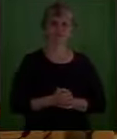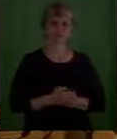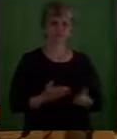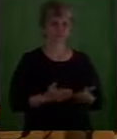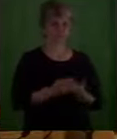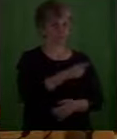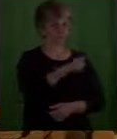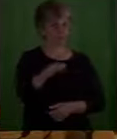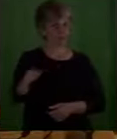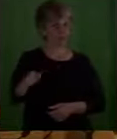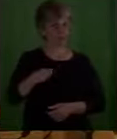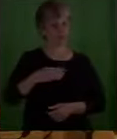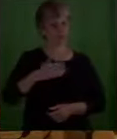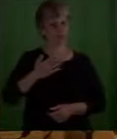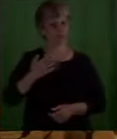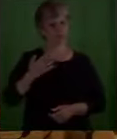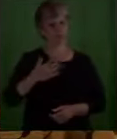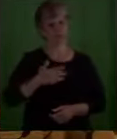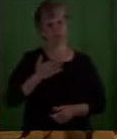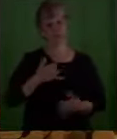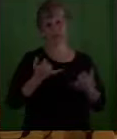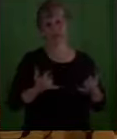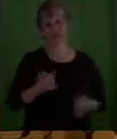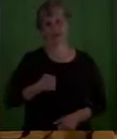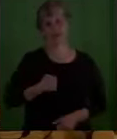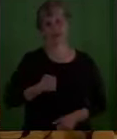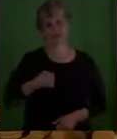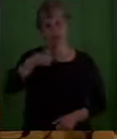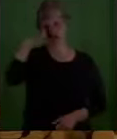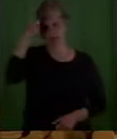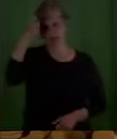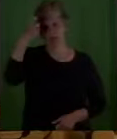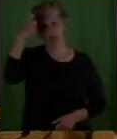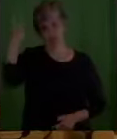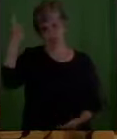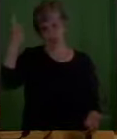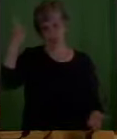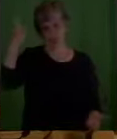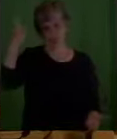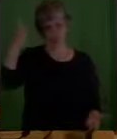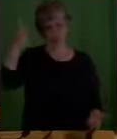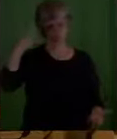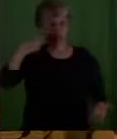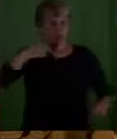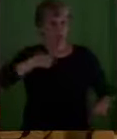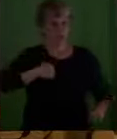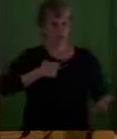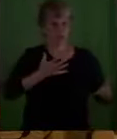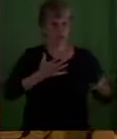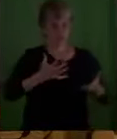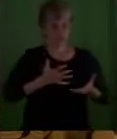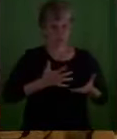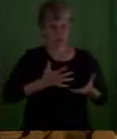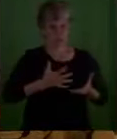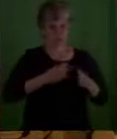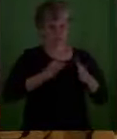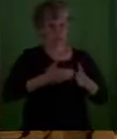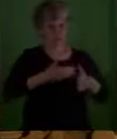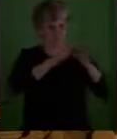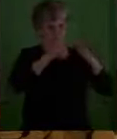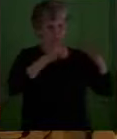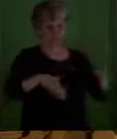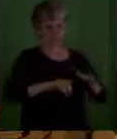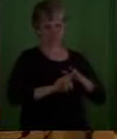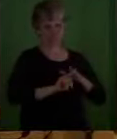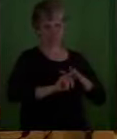I understand their pain. The thing I want to do most is get out of my stinking house. You know, I want to